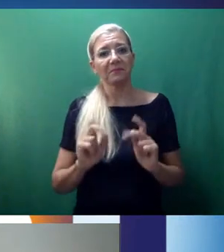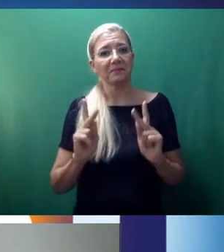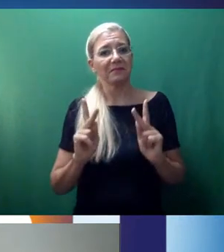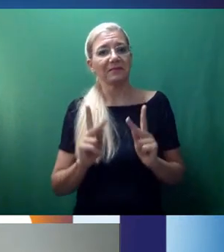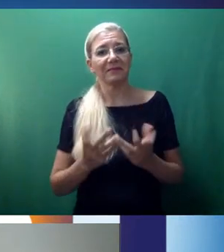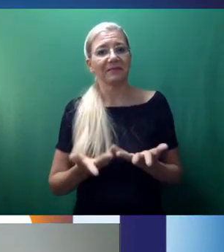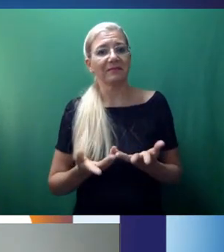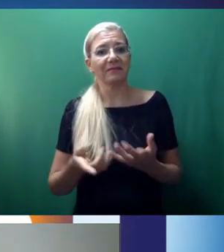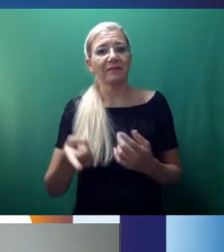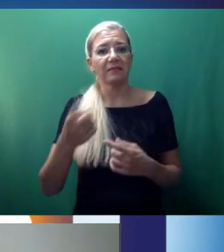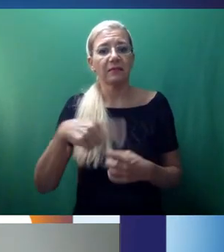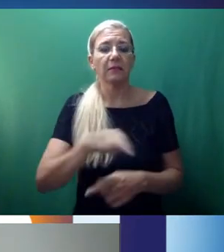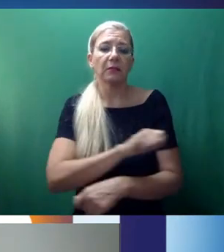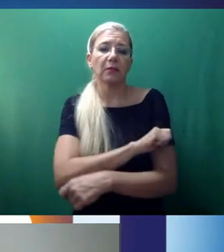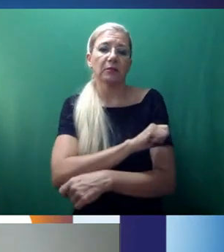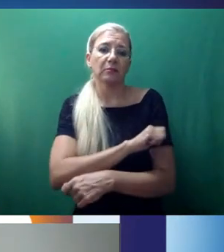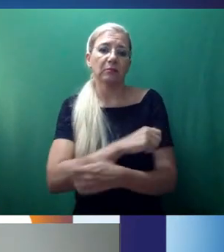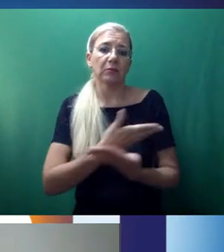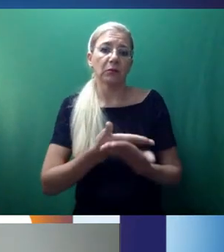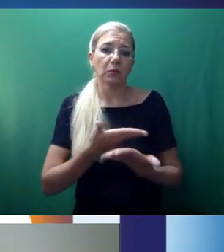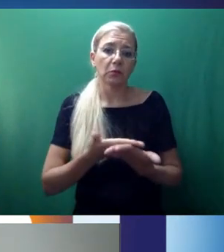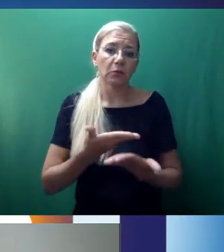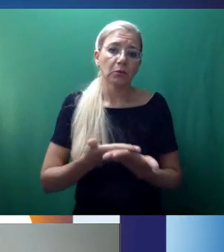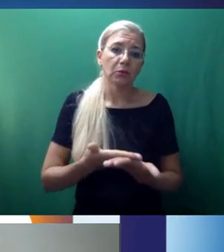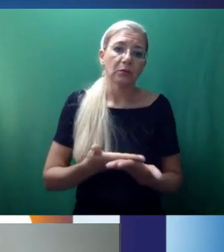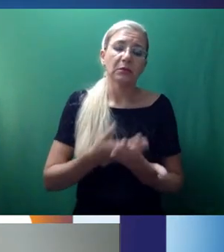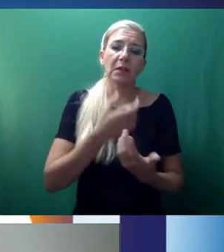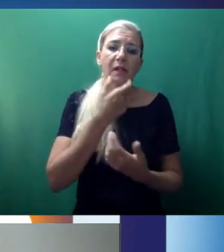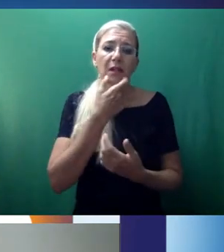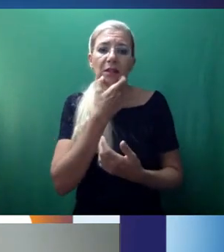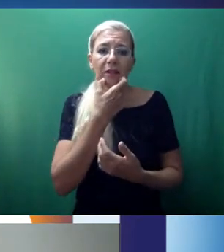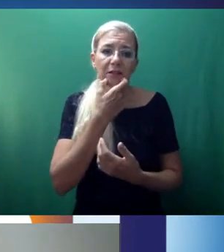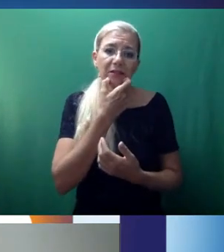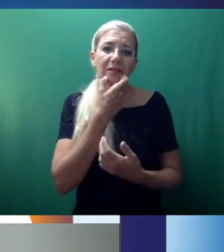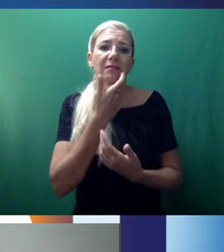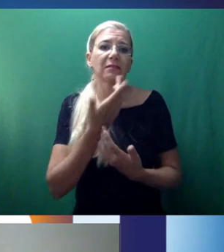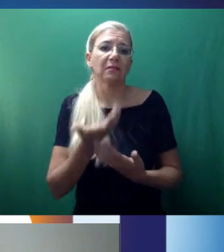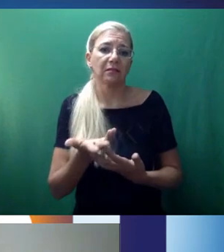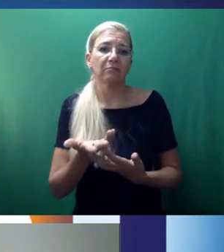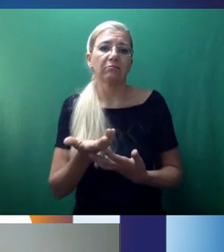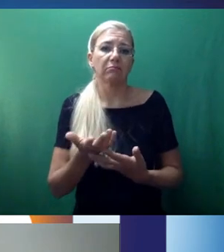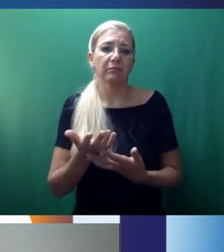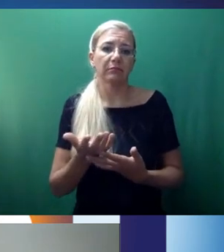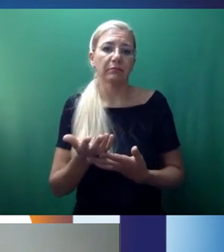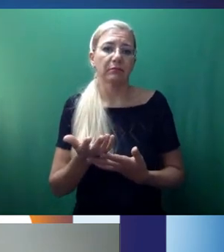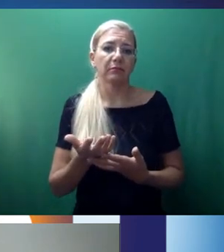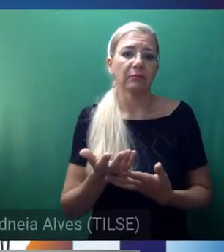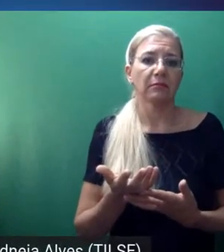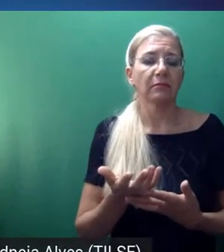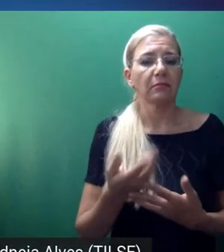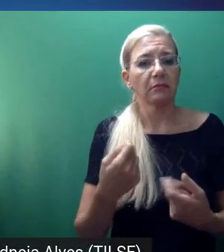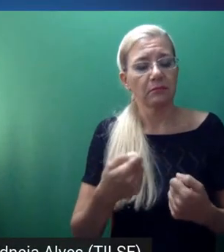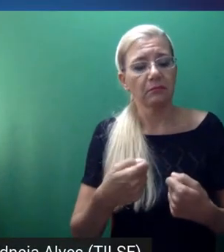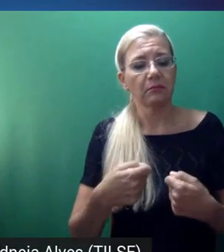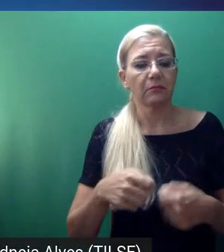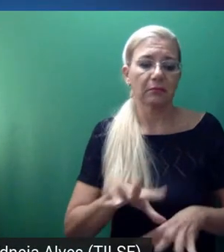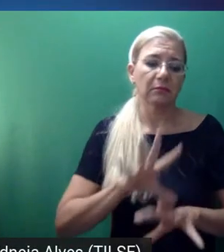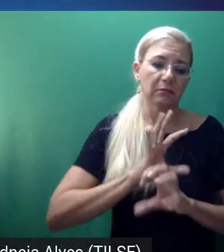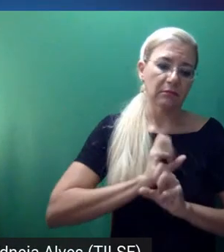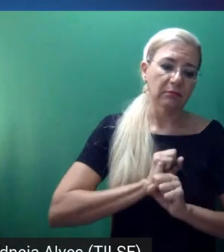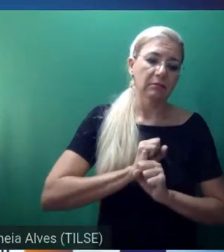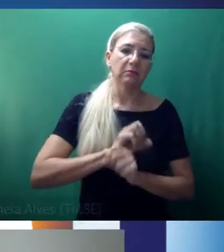have students who can model English language interaction and things, incorporate that. Yeah.